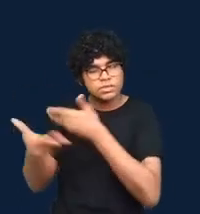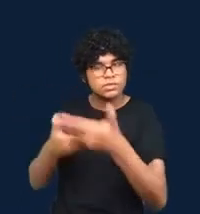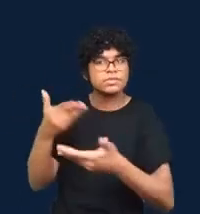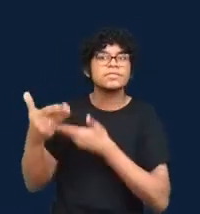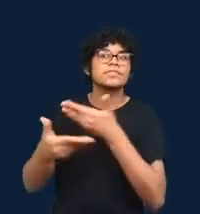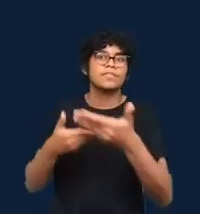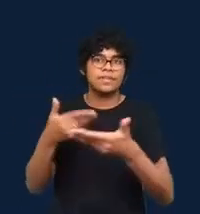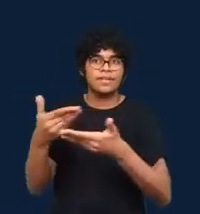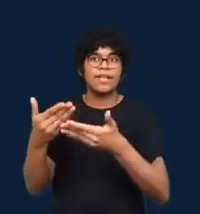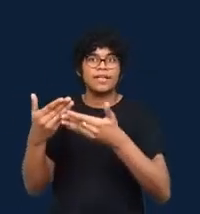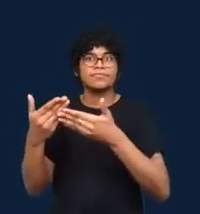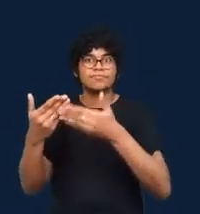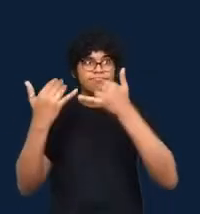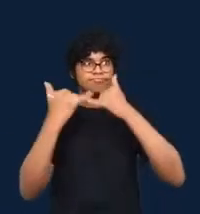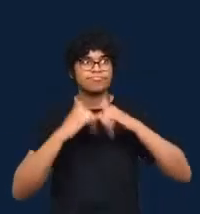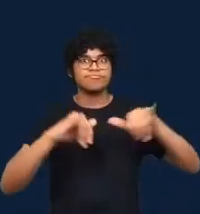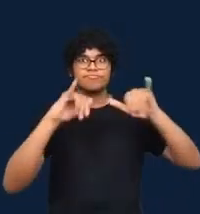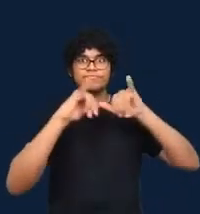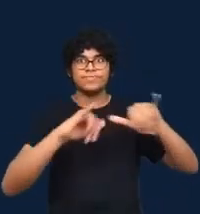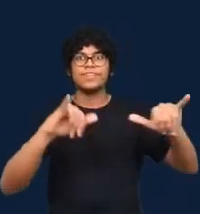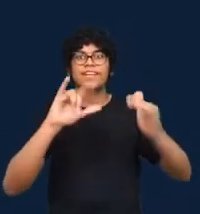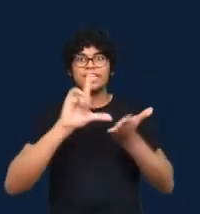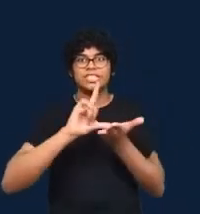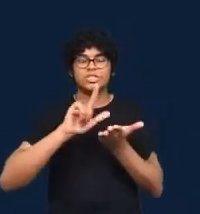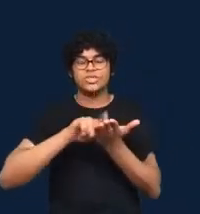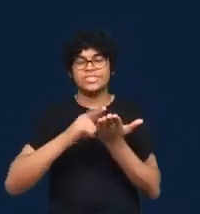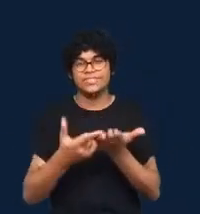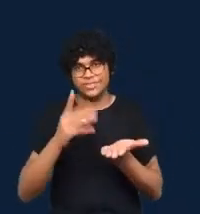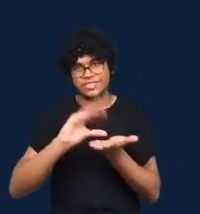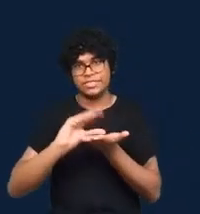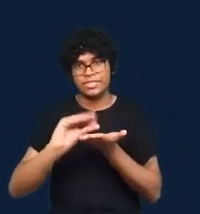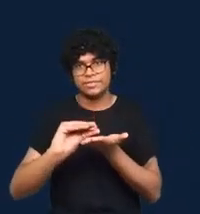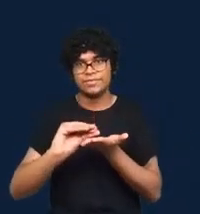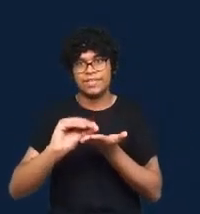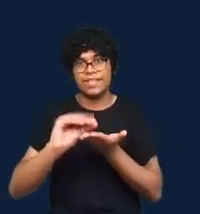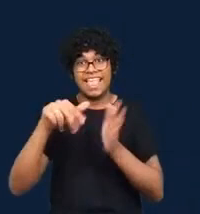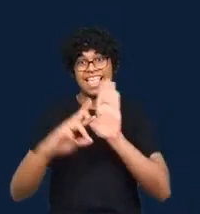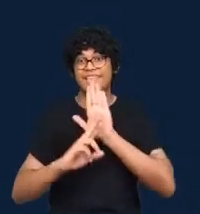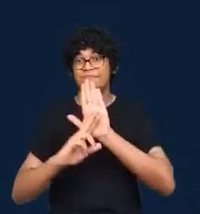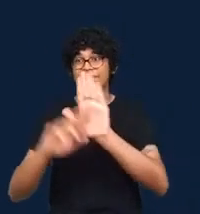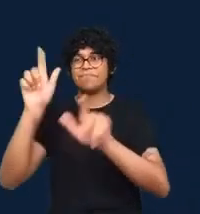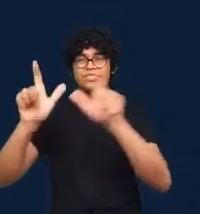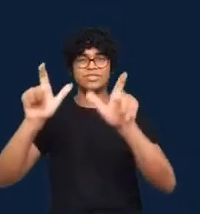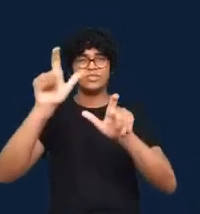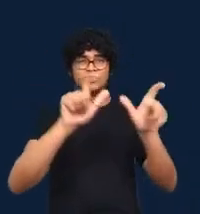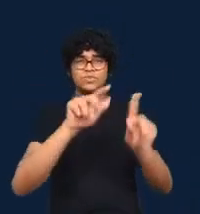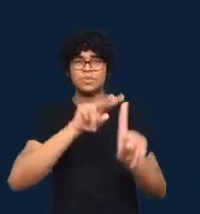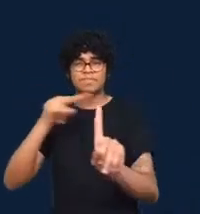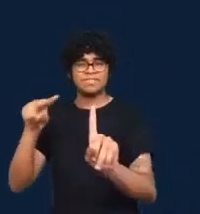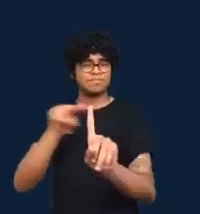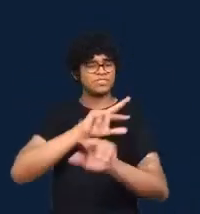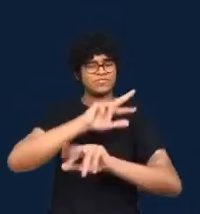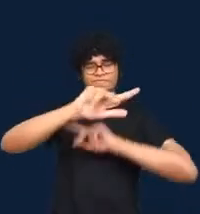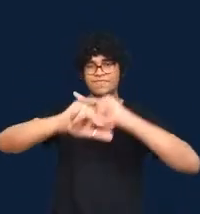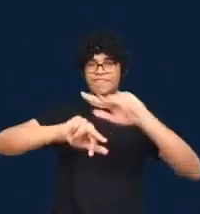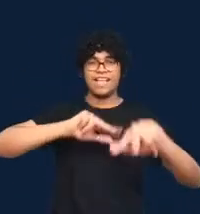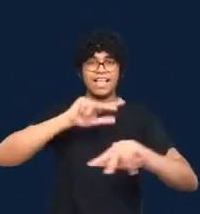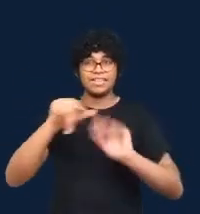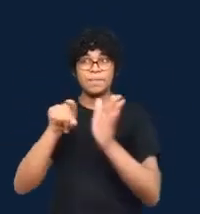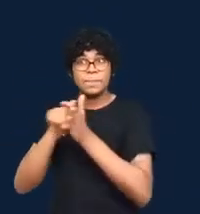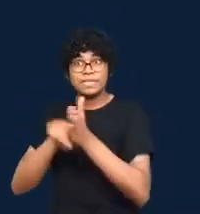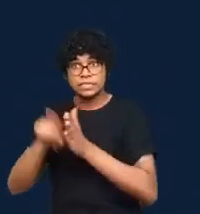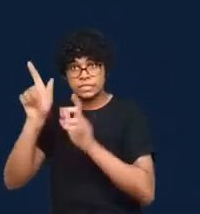wide range of voices and perspectives, both from data journalism researchers and from data journalism